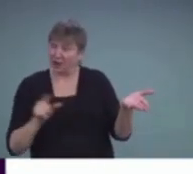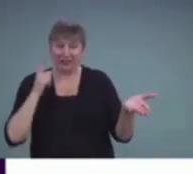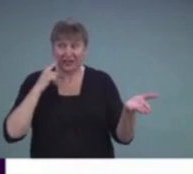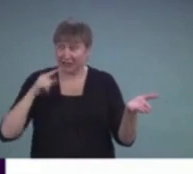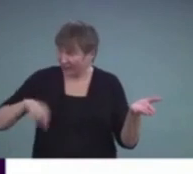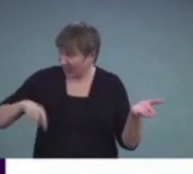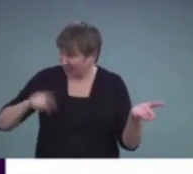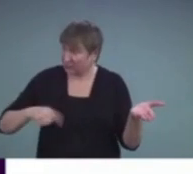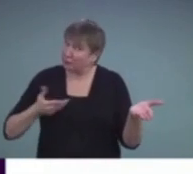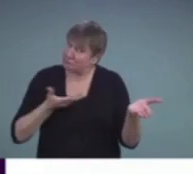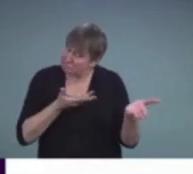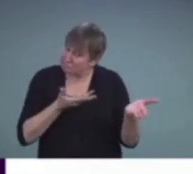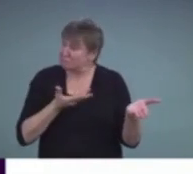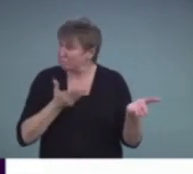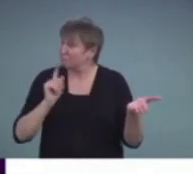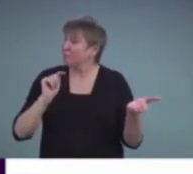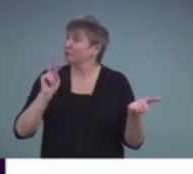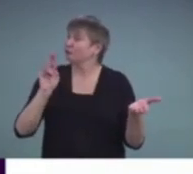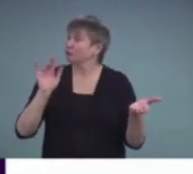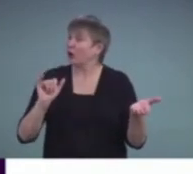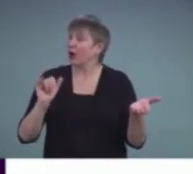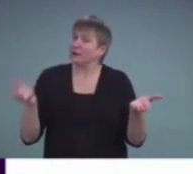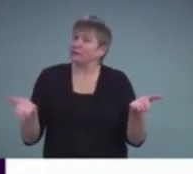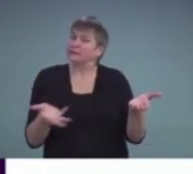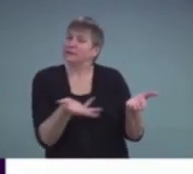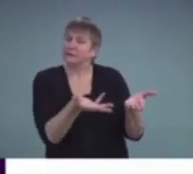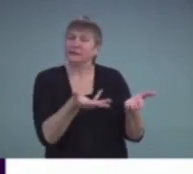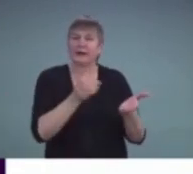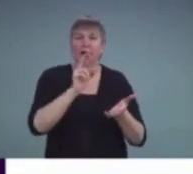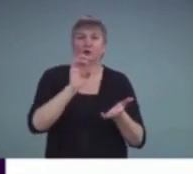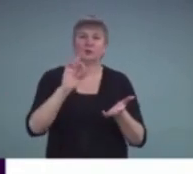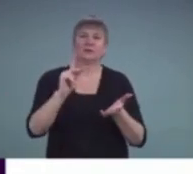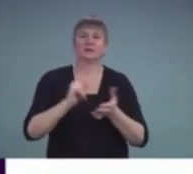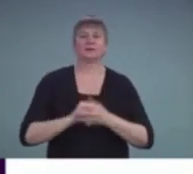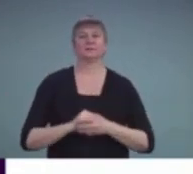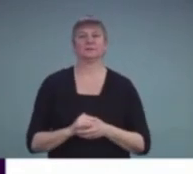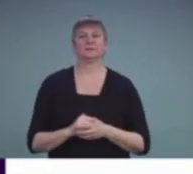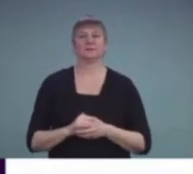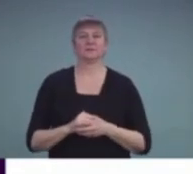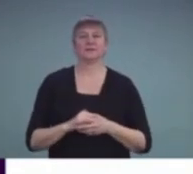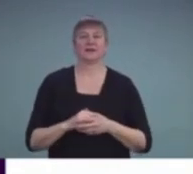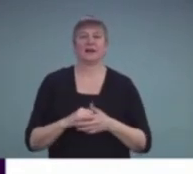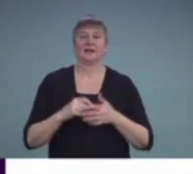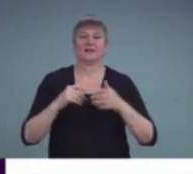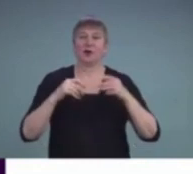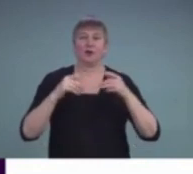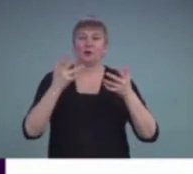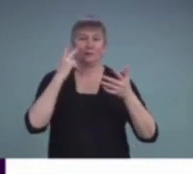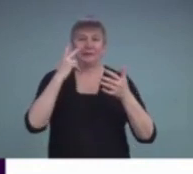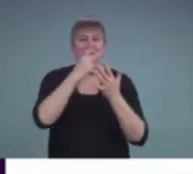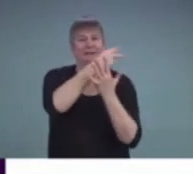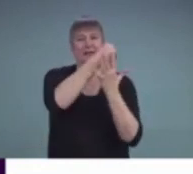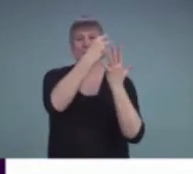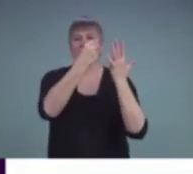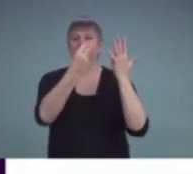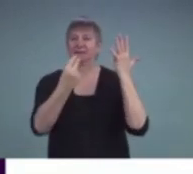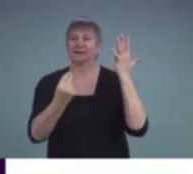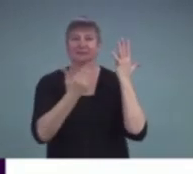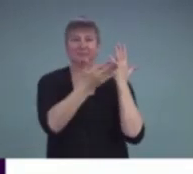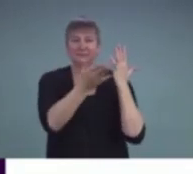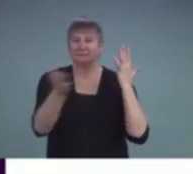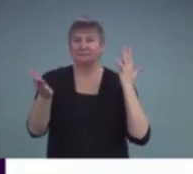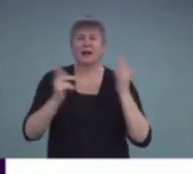but maybe they can and they won't know that without taking the risk. So these, and I'm sure there's many other steps that we would think about that